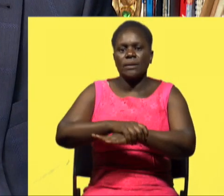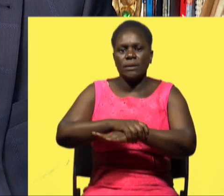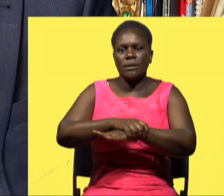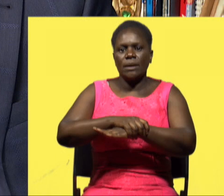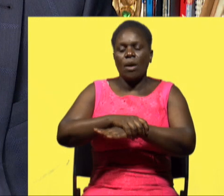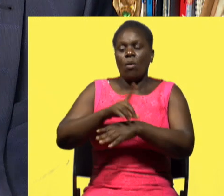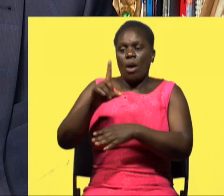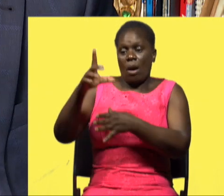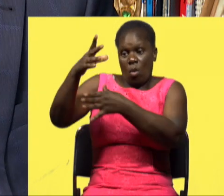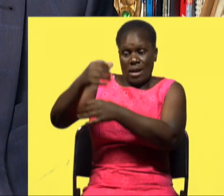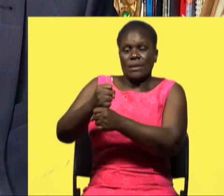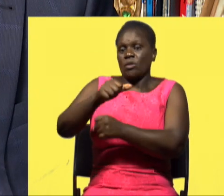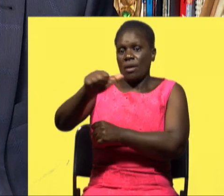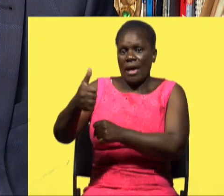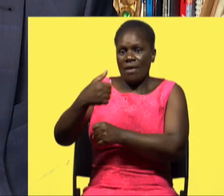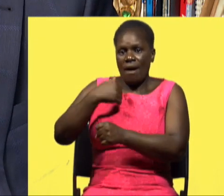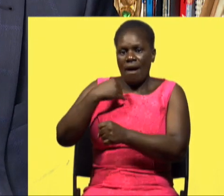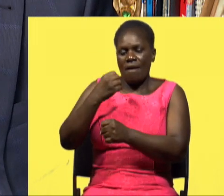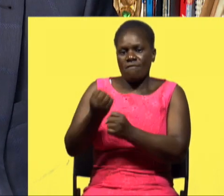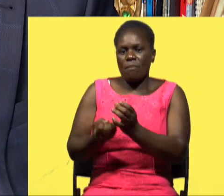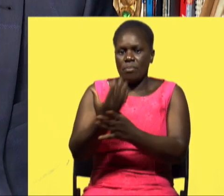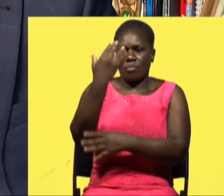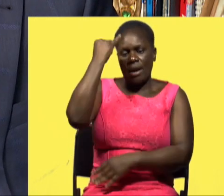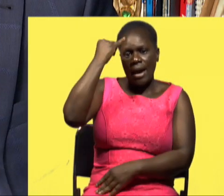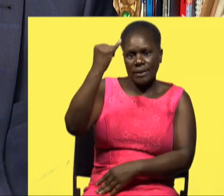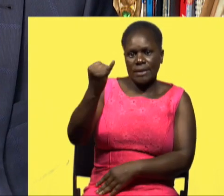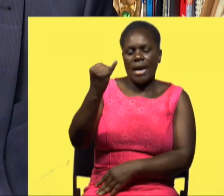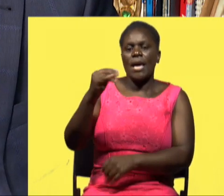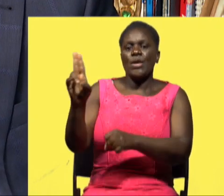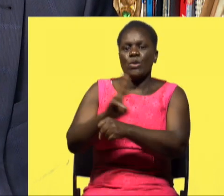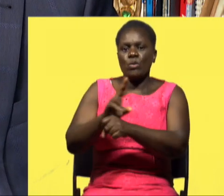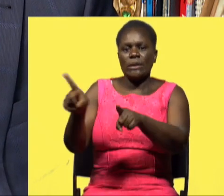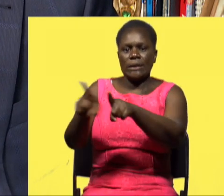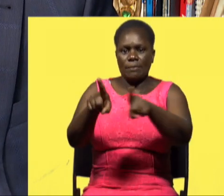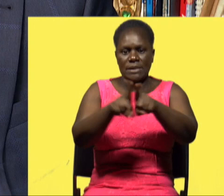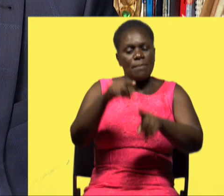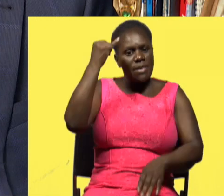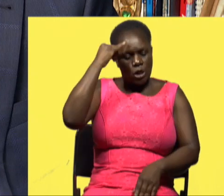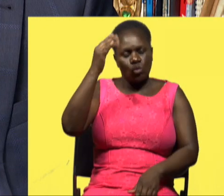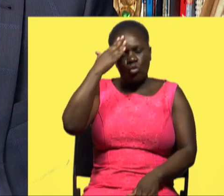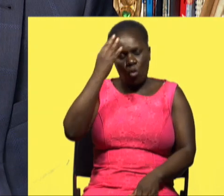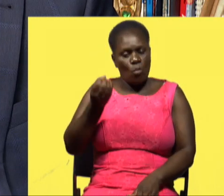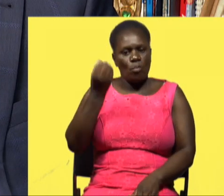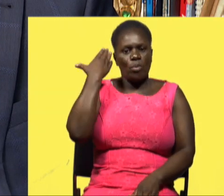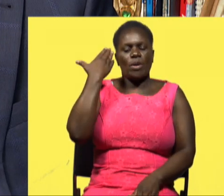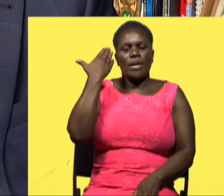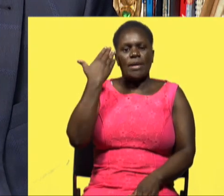a a company a creative company that is uh applies these kind of issues